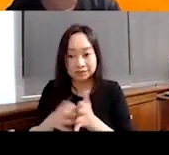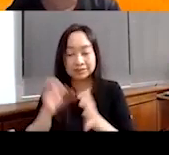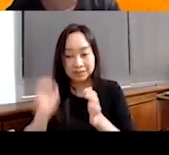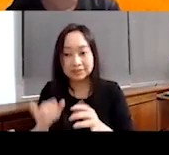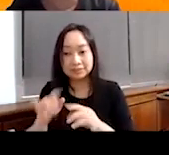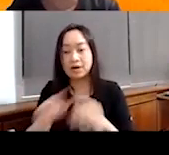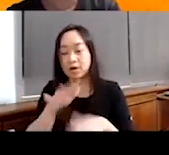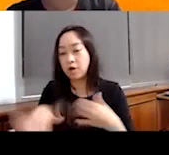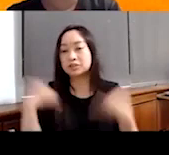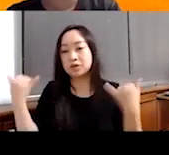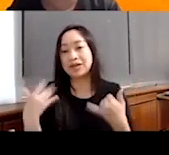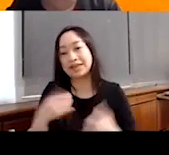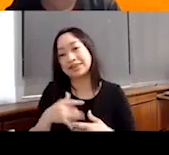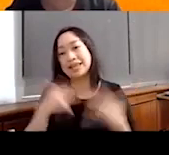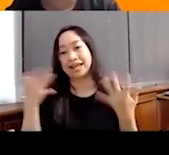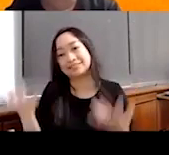joy and delight.